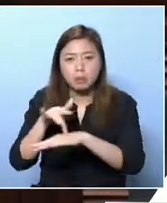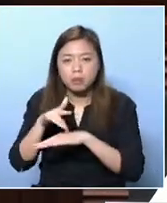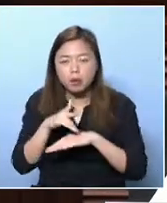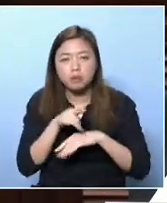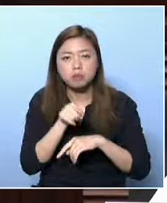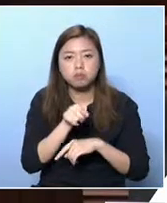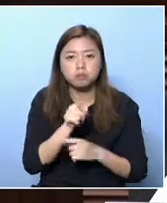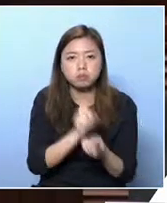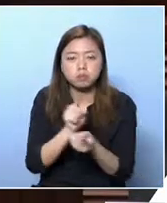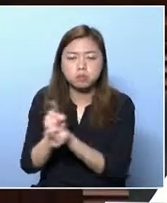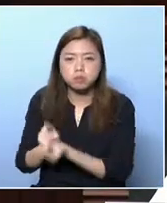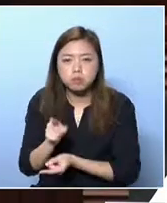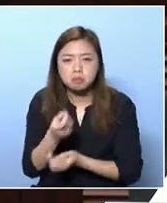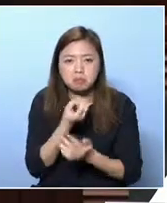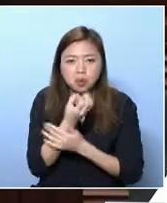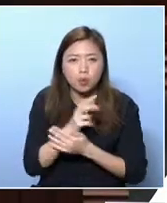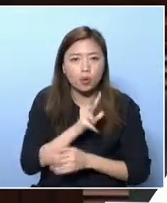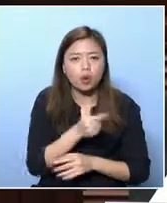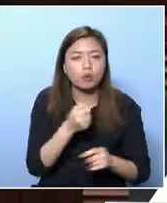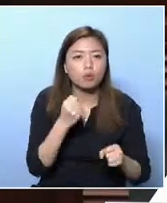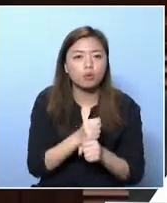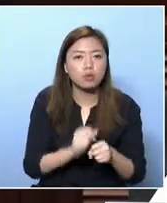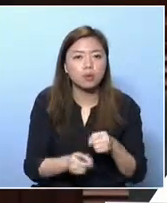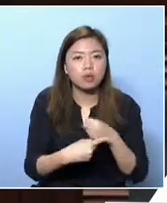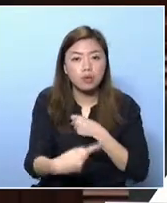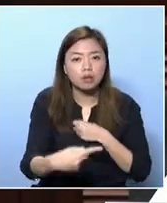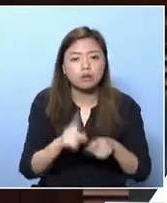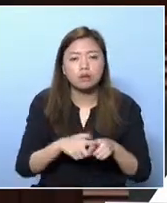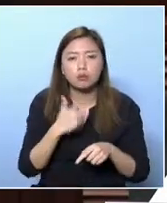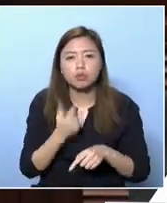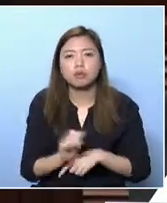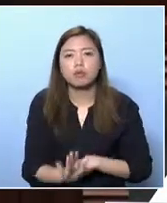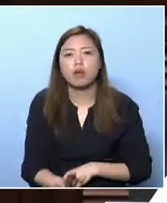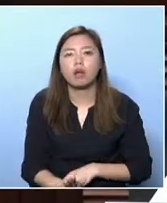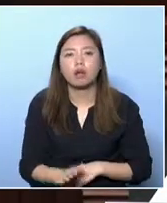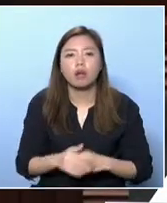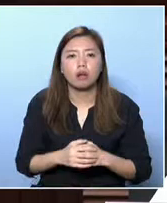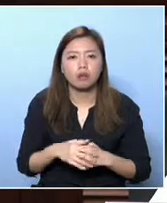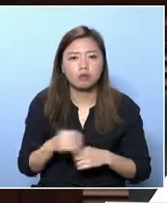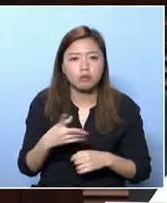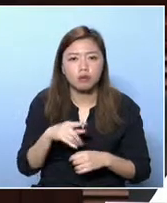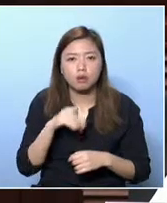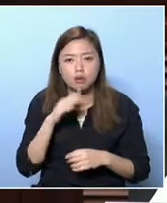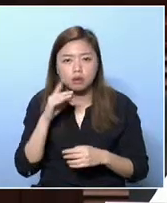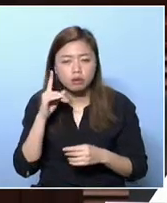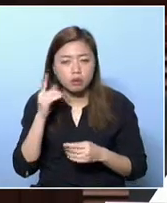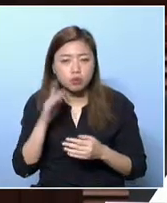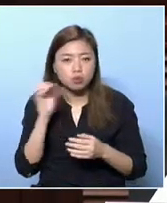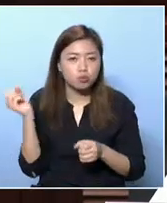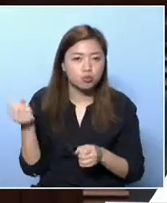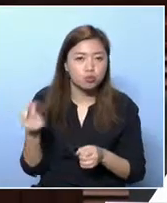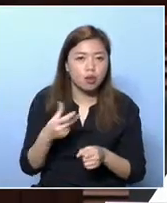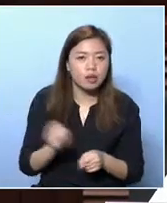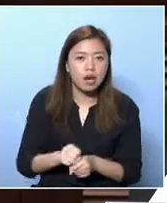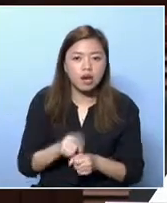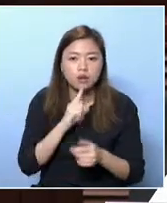that they paint. But if you talk to EMs, they will tell you that it's very difficult to get the first job, let